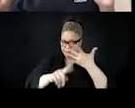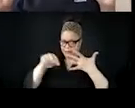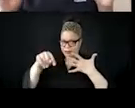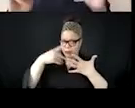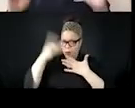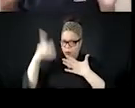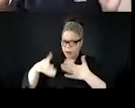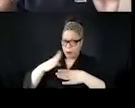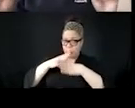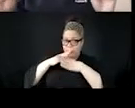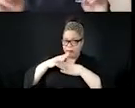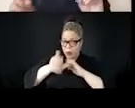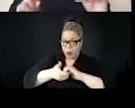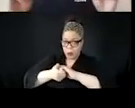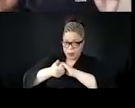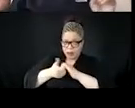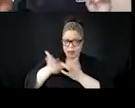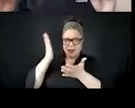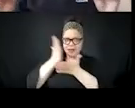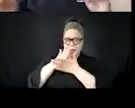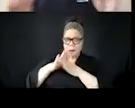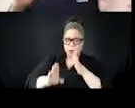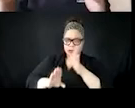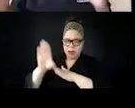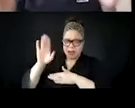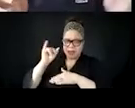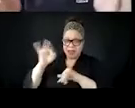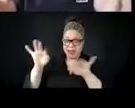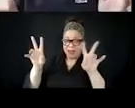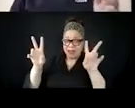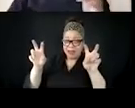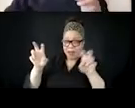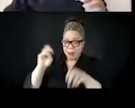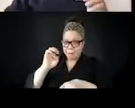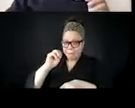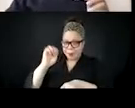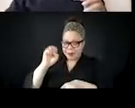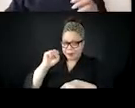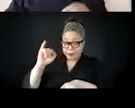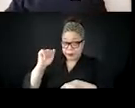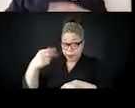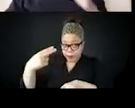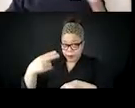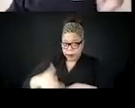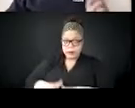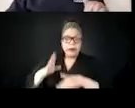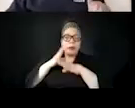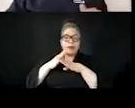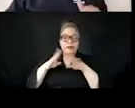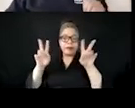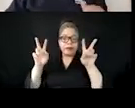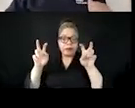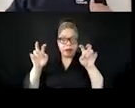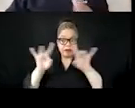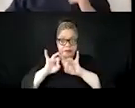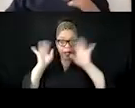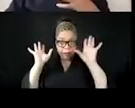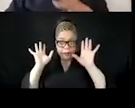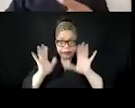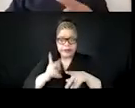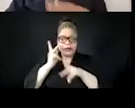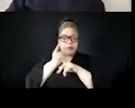know, keep in mind that the state has a monopoly on violence and what is considered like appropriate violence, right. Um, destroying respectability